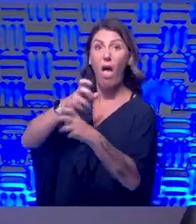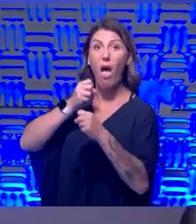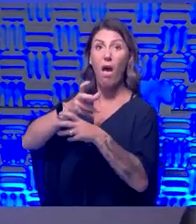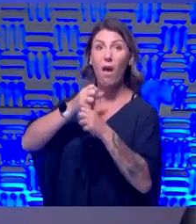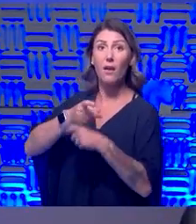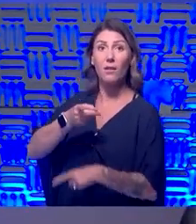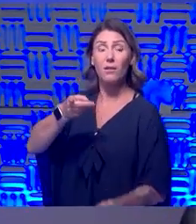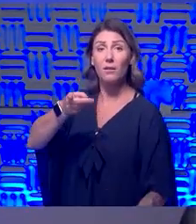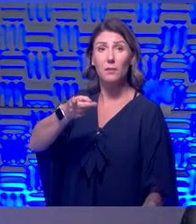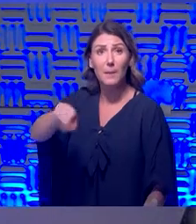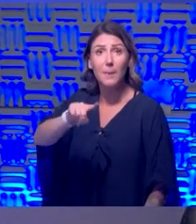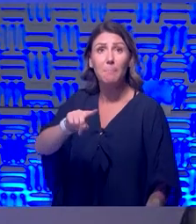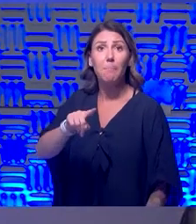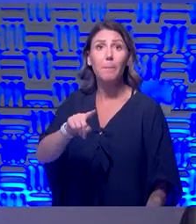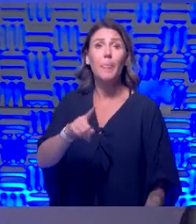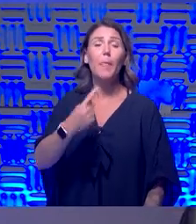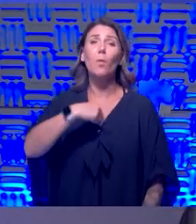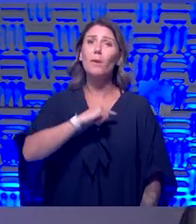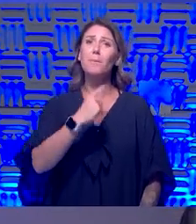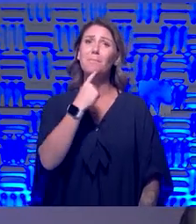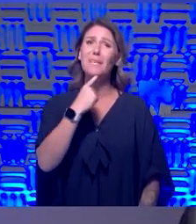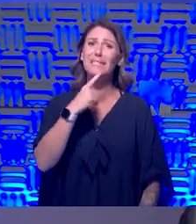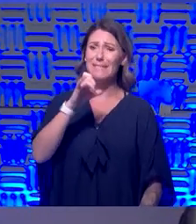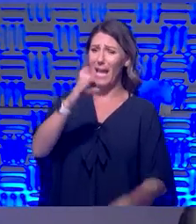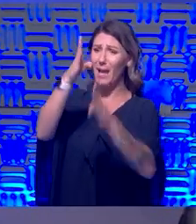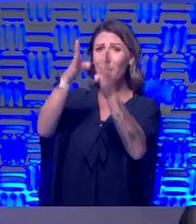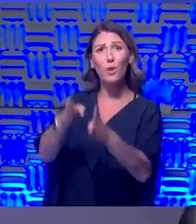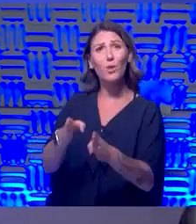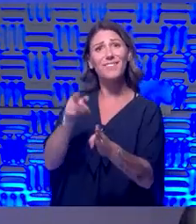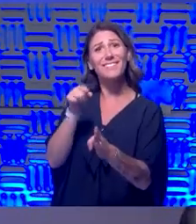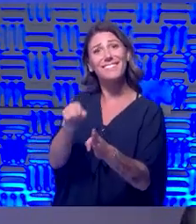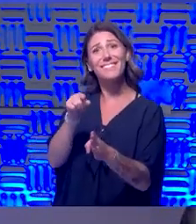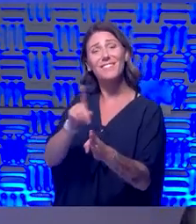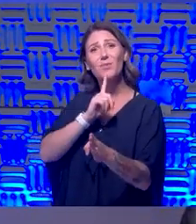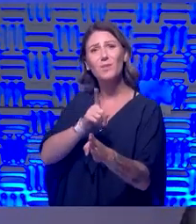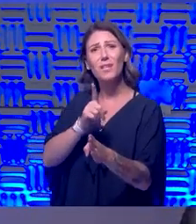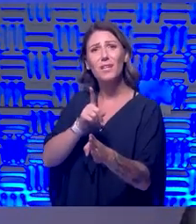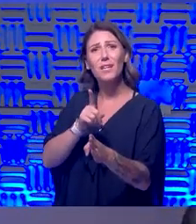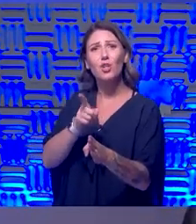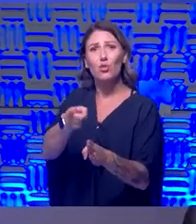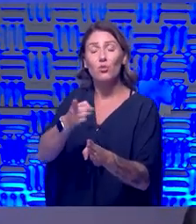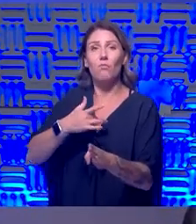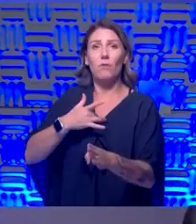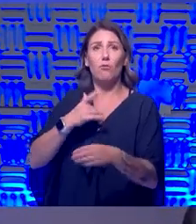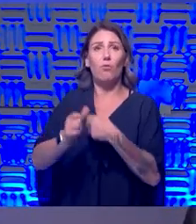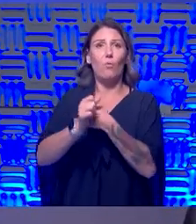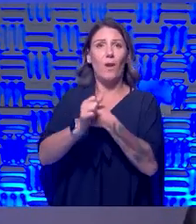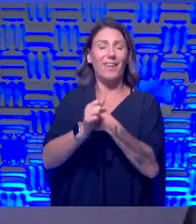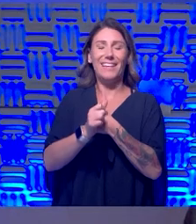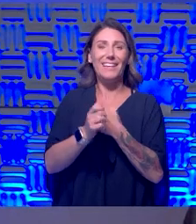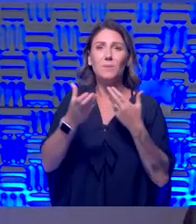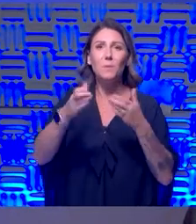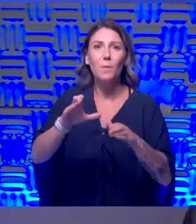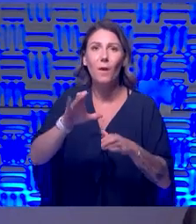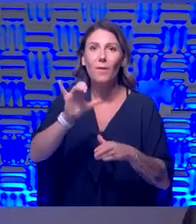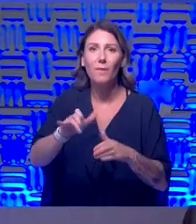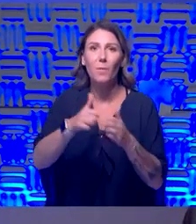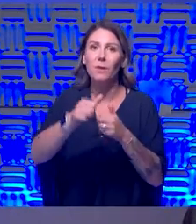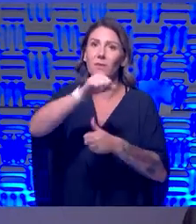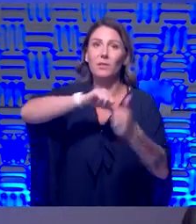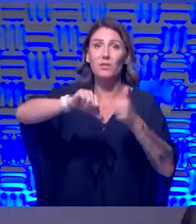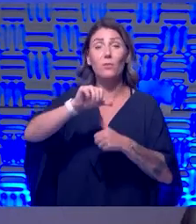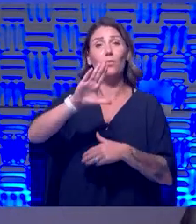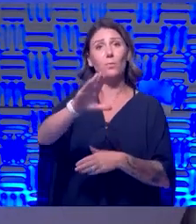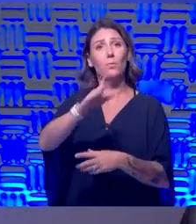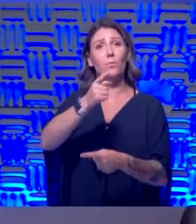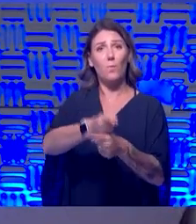miss who that person is. They just become this threat in that moment. And that's not what we want to be to each other. So I think